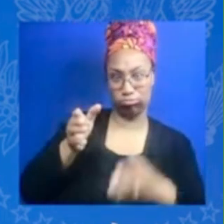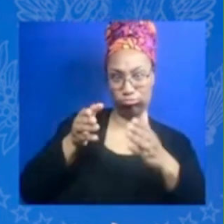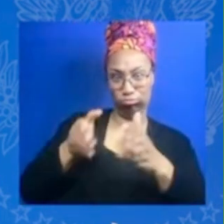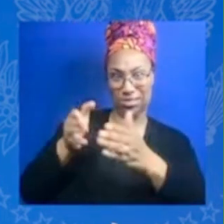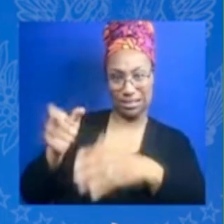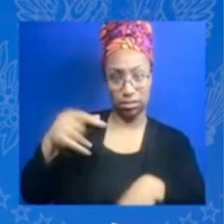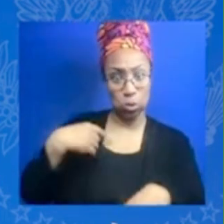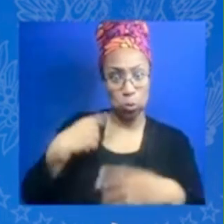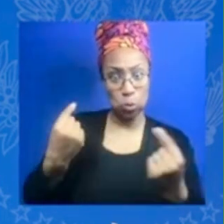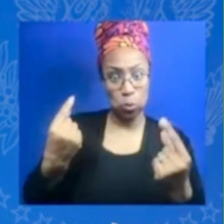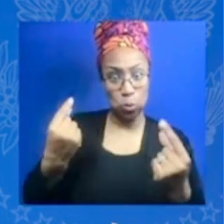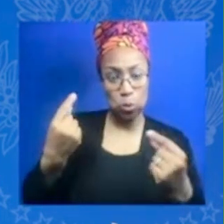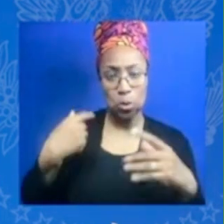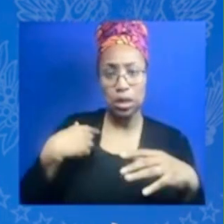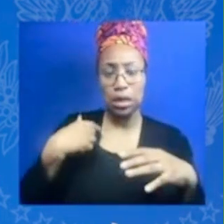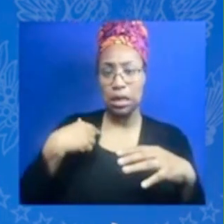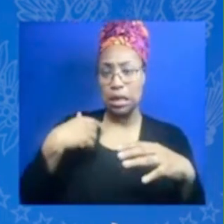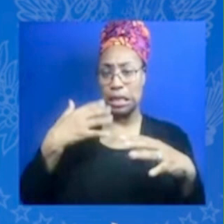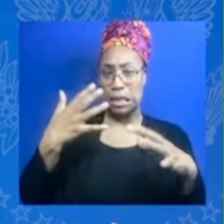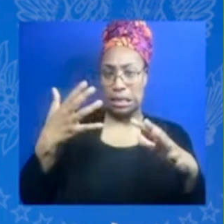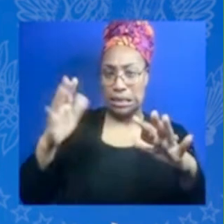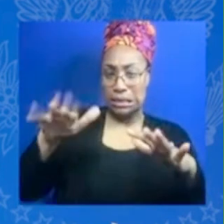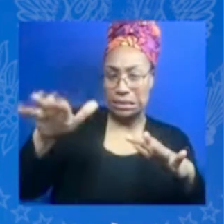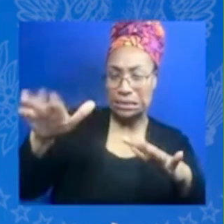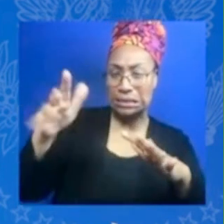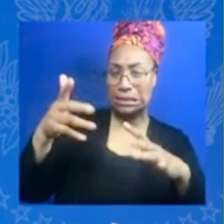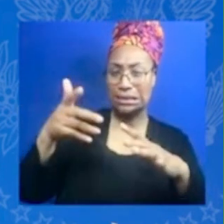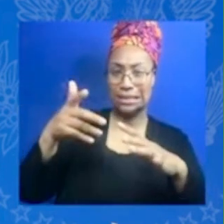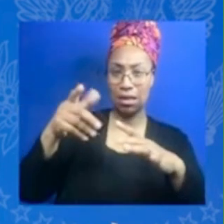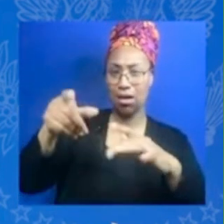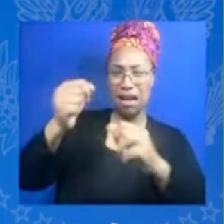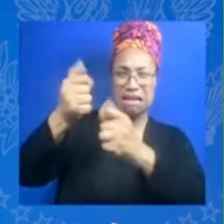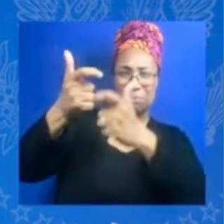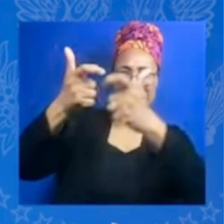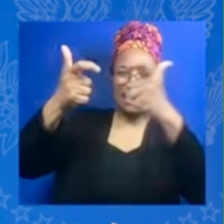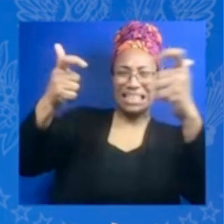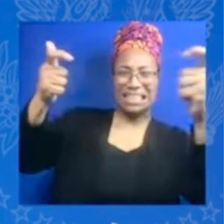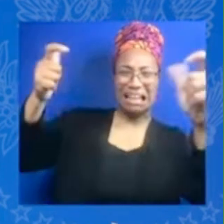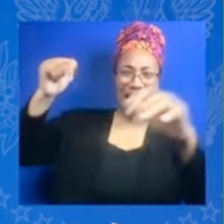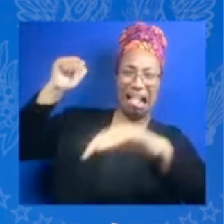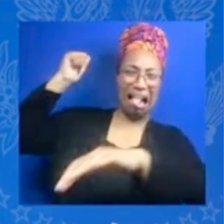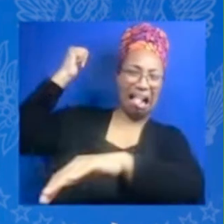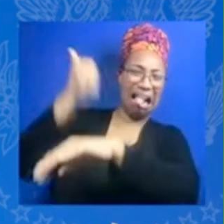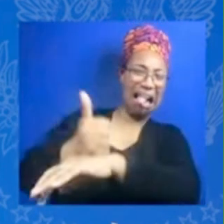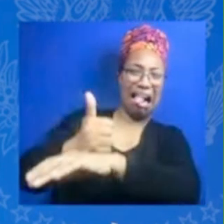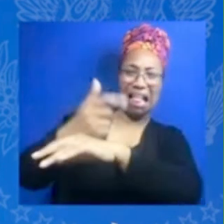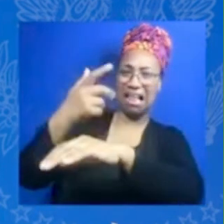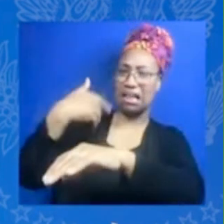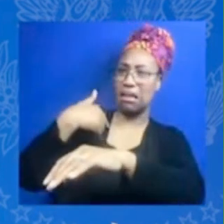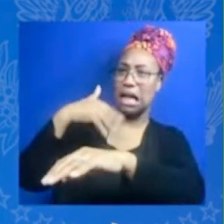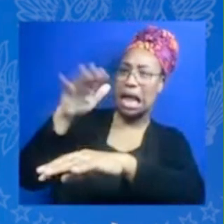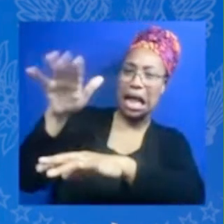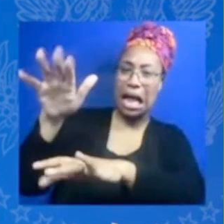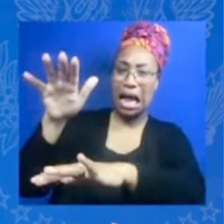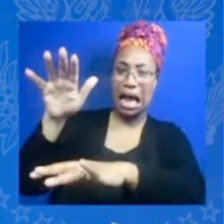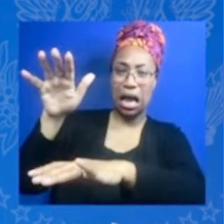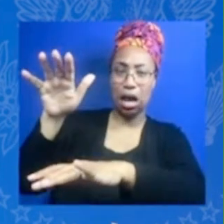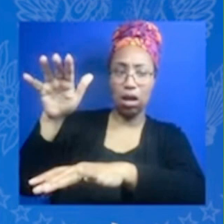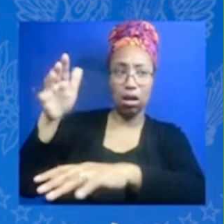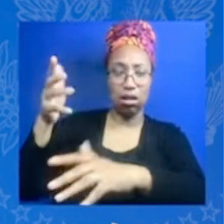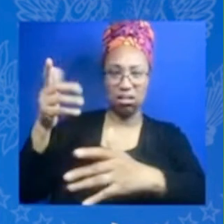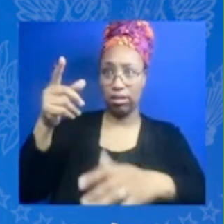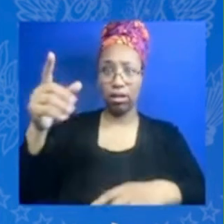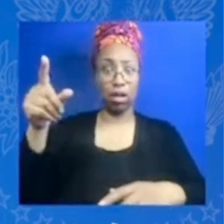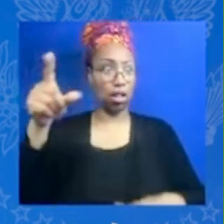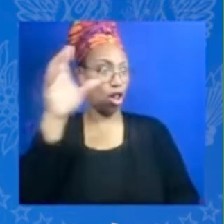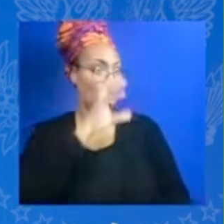this idea that beauty looked like one thing and I was like okay Melissa you're not a makeup artist but you can still change this so